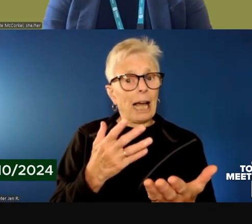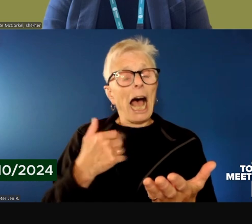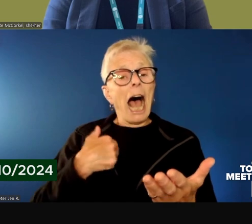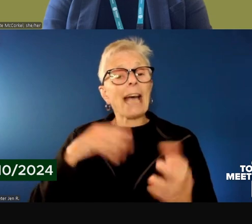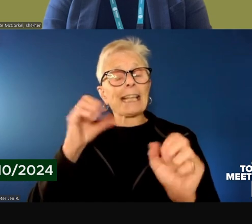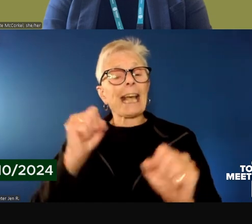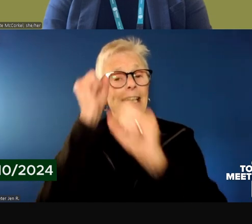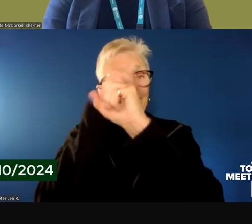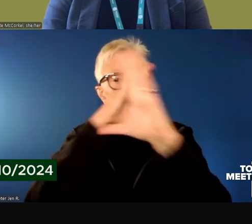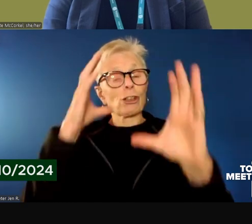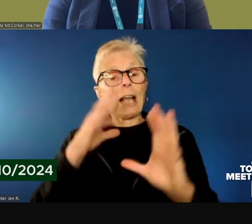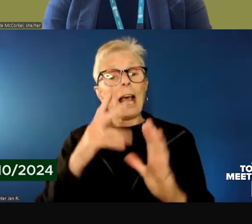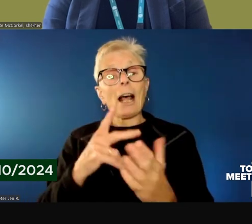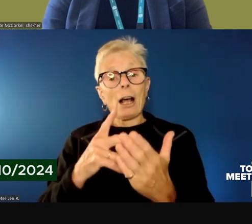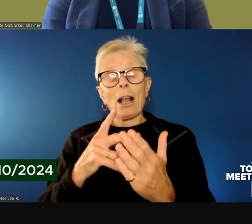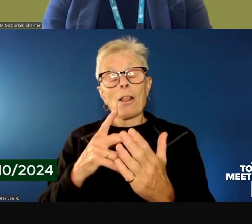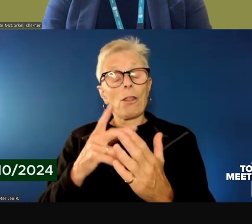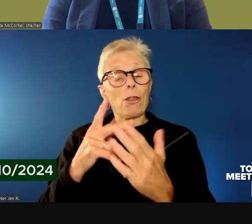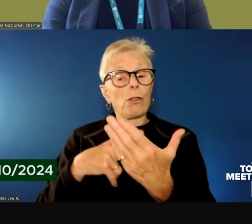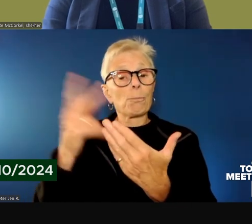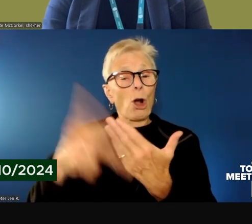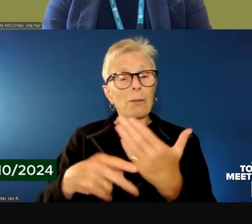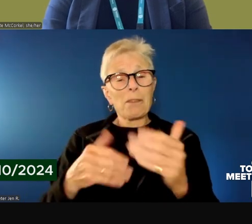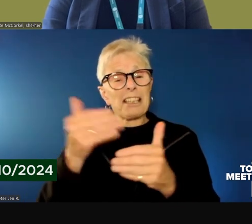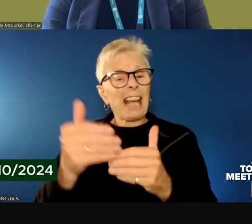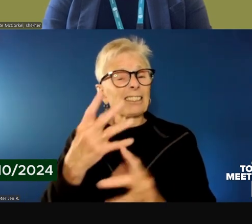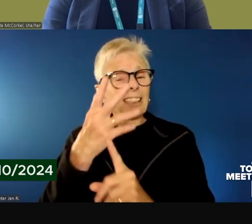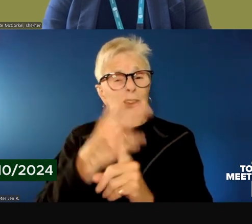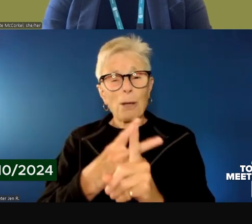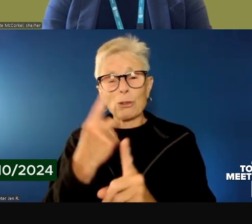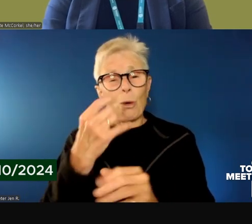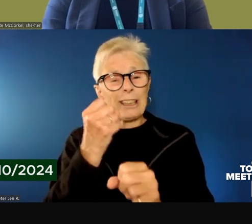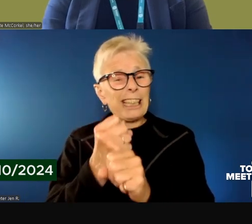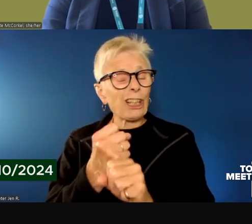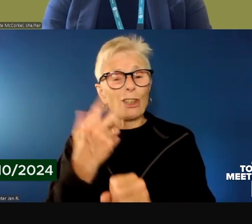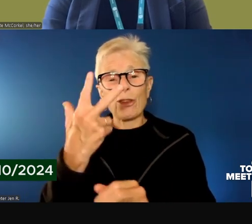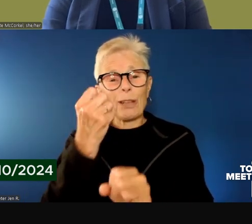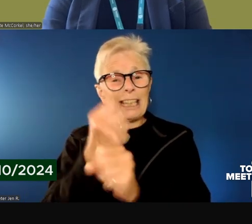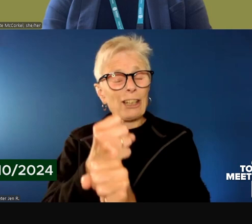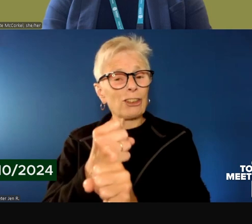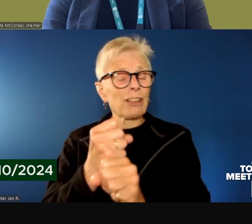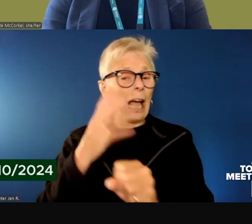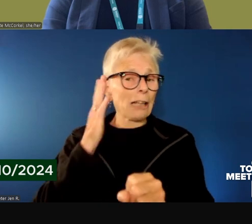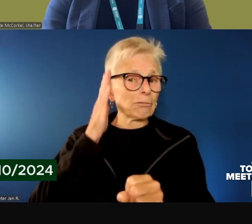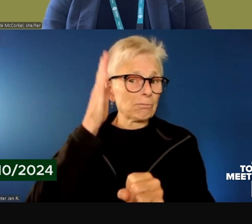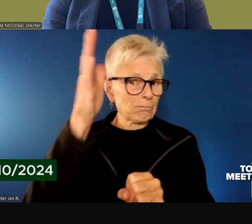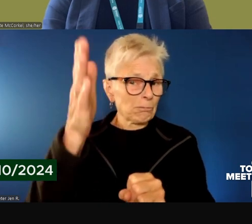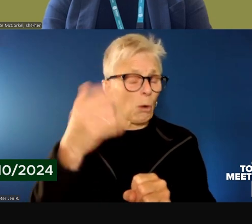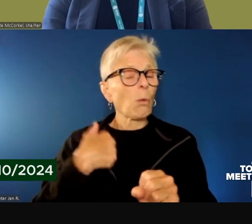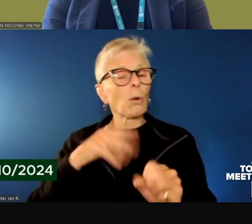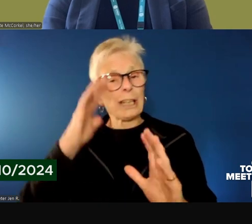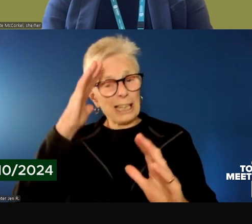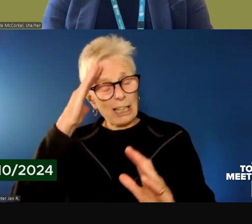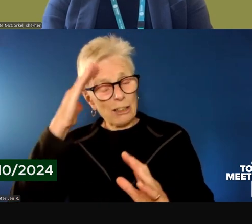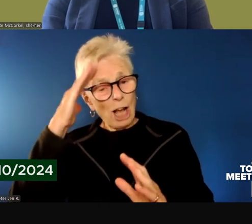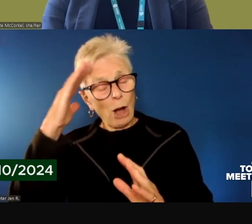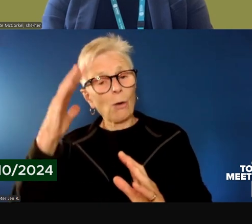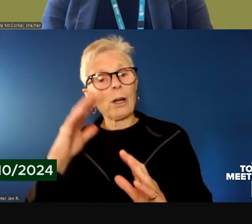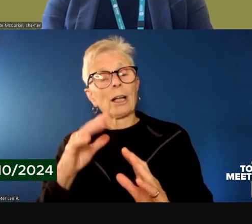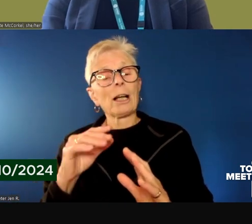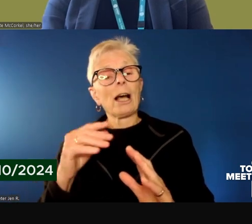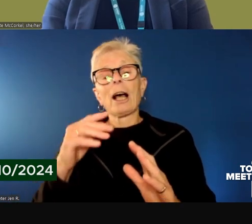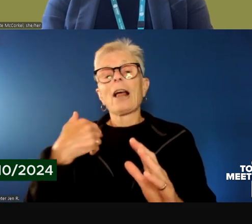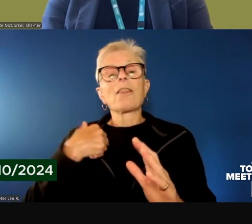envision where this program will go in the next six months, year, three years or five years. We know the incidence of co